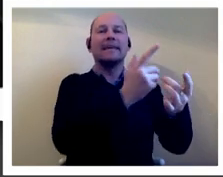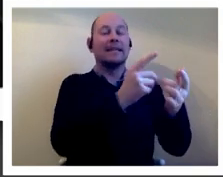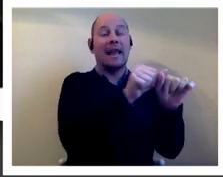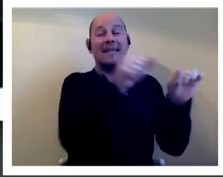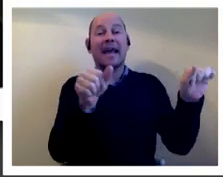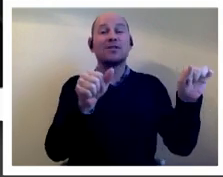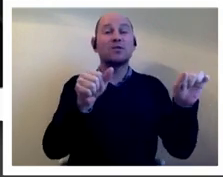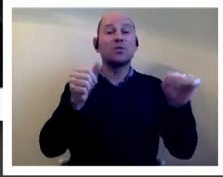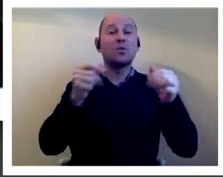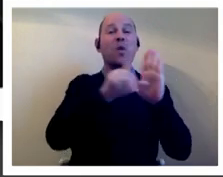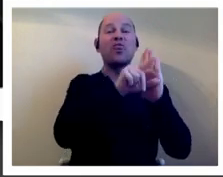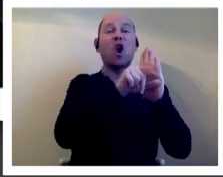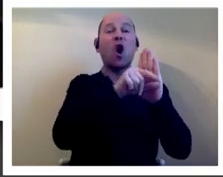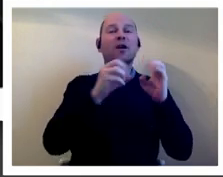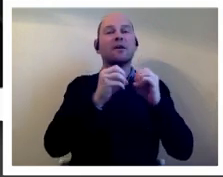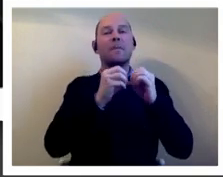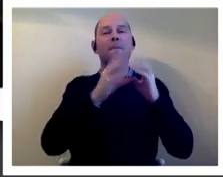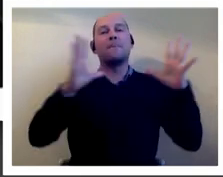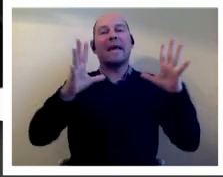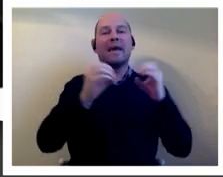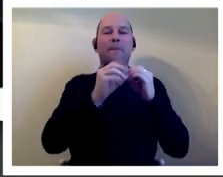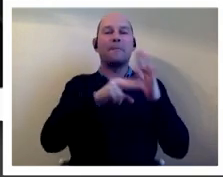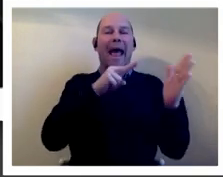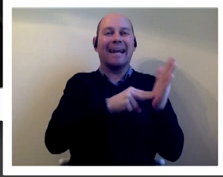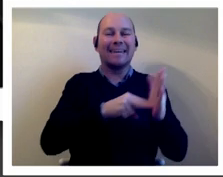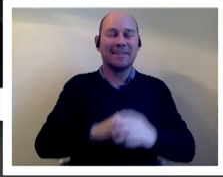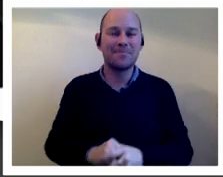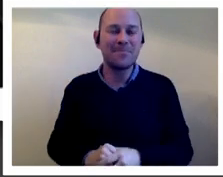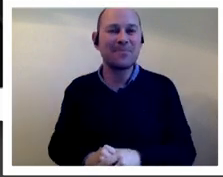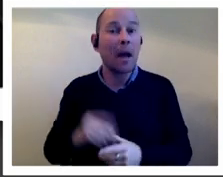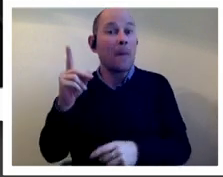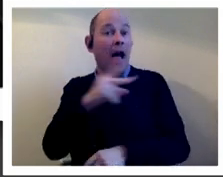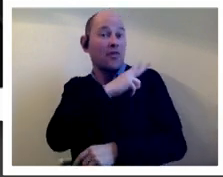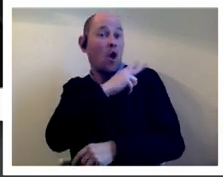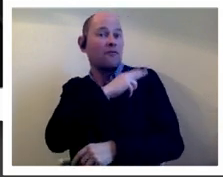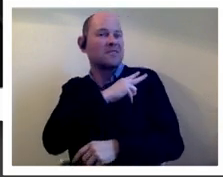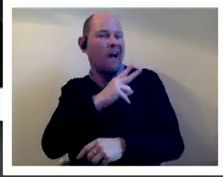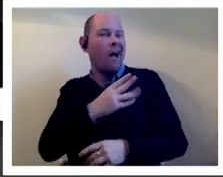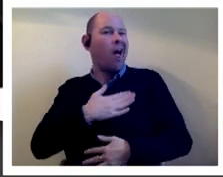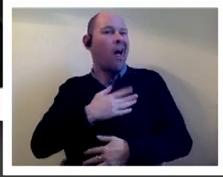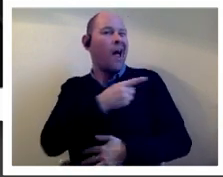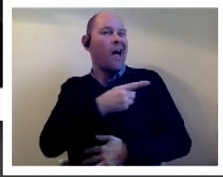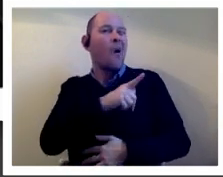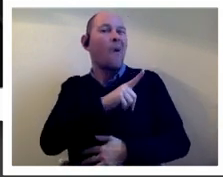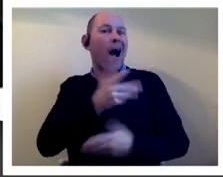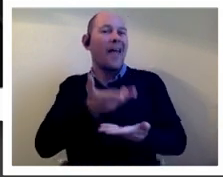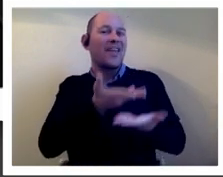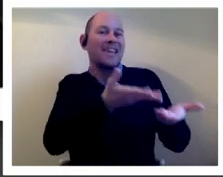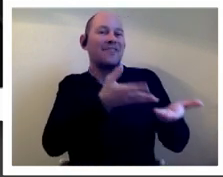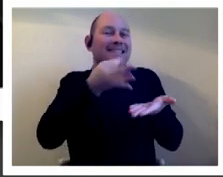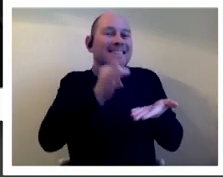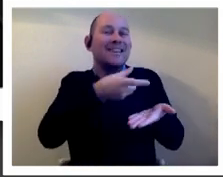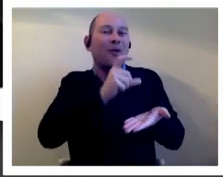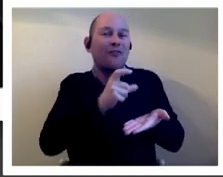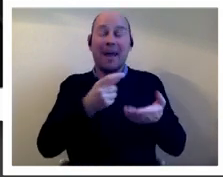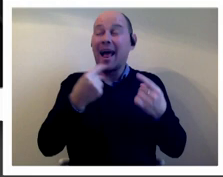but the arresting officer must have been on their side i think because they were given tea and coffee um they were allowed to watch television before they